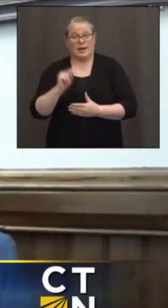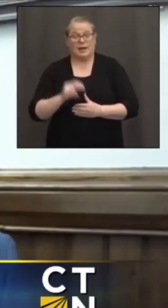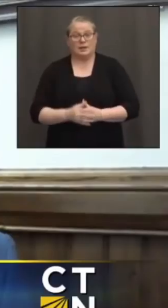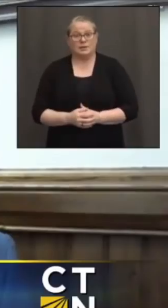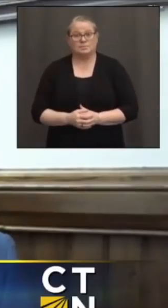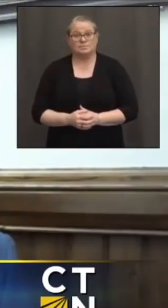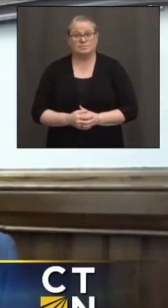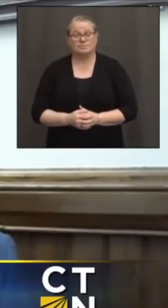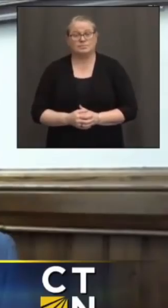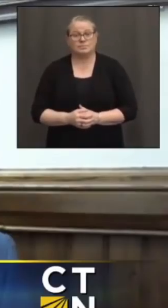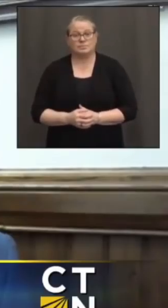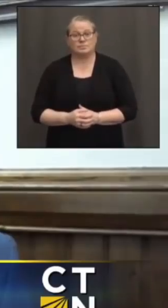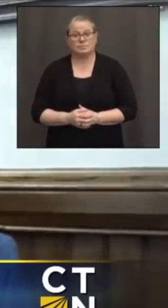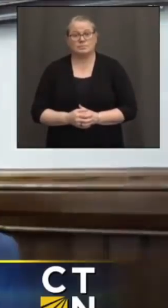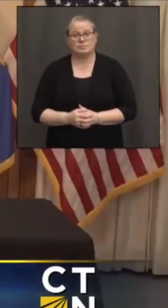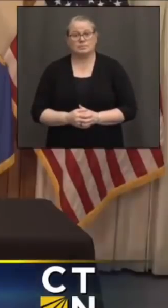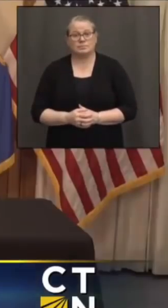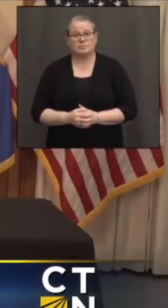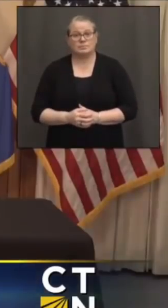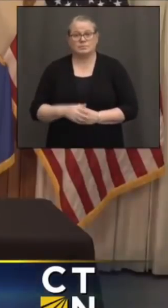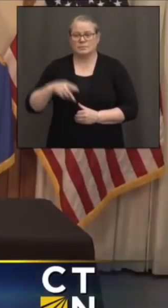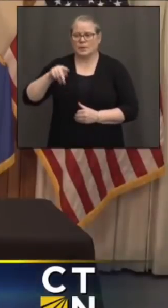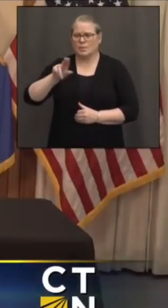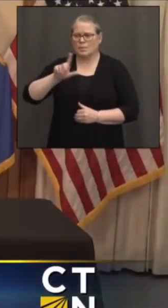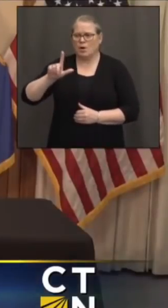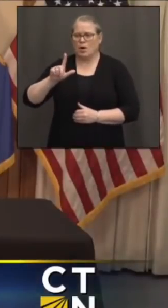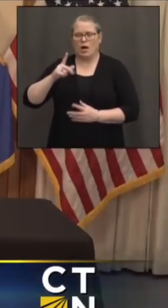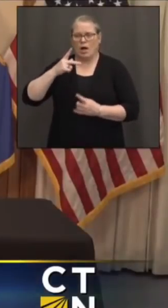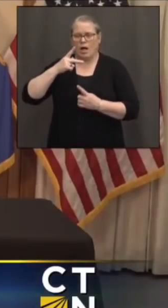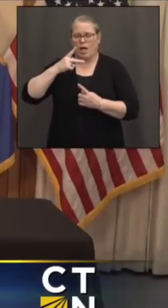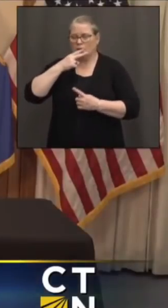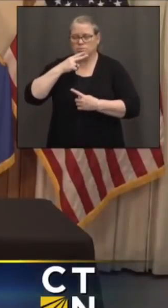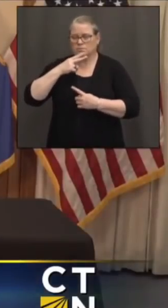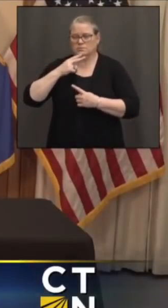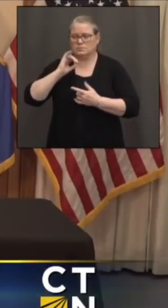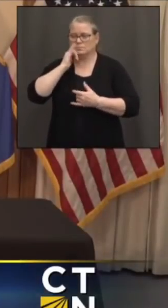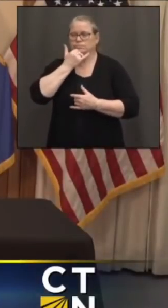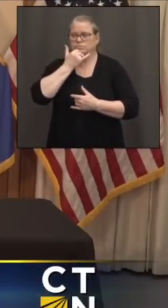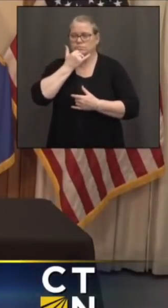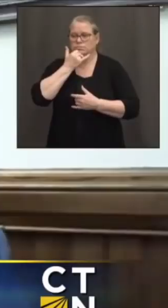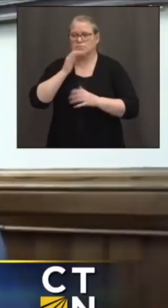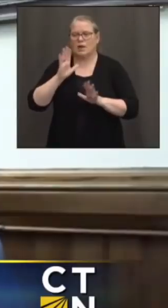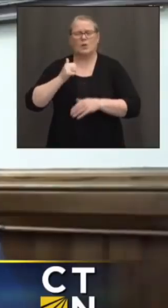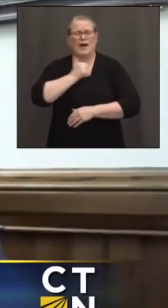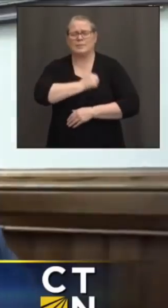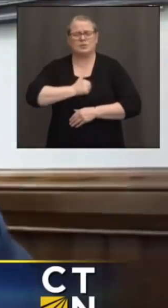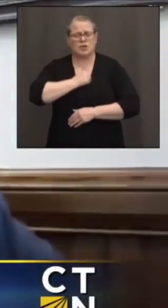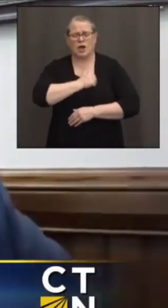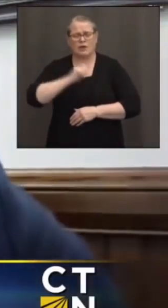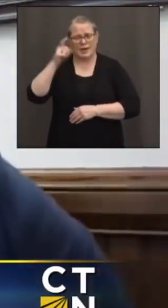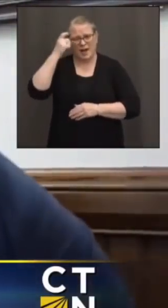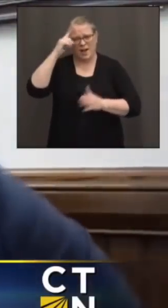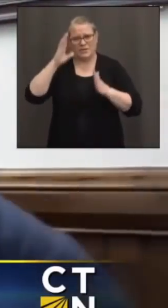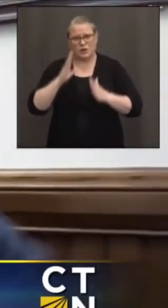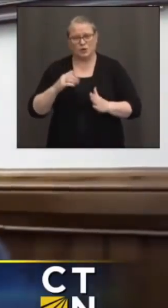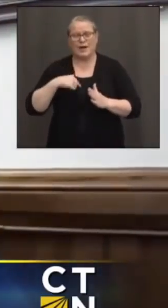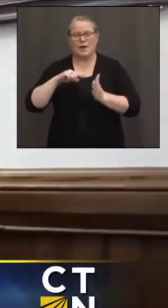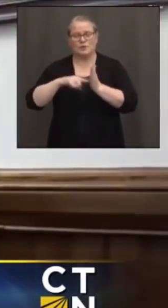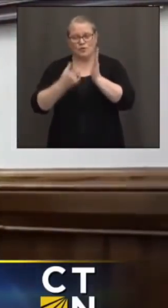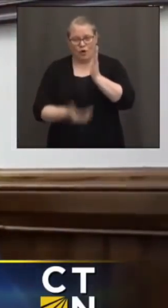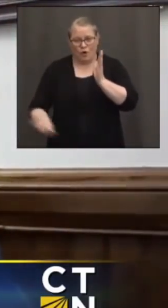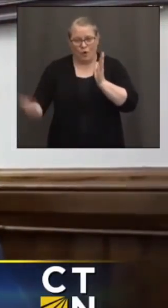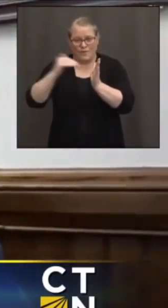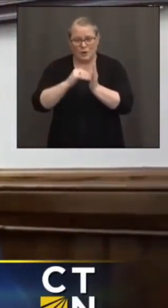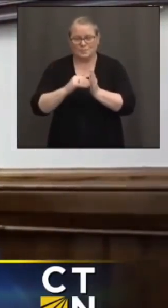We lost you, Paul. Unmute, Paul. Unmute. Unmute. Sorry about that, Governor. I'll start over.